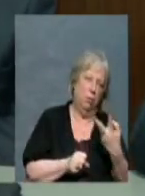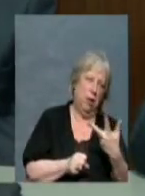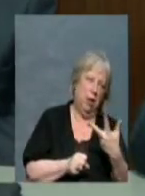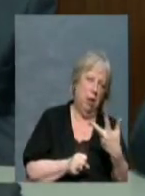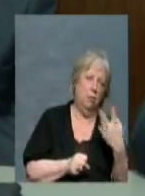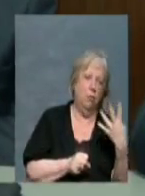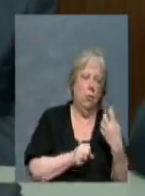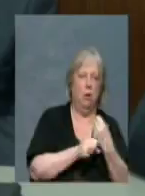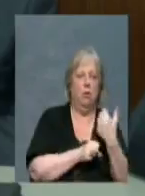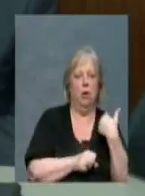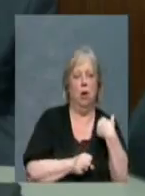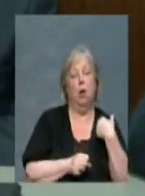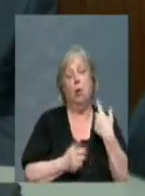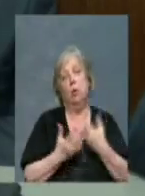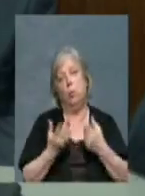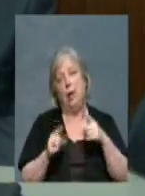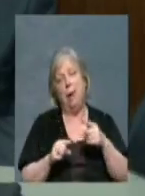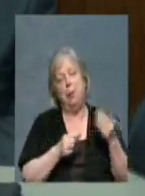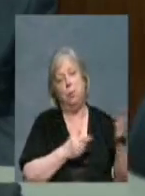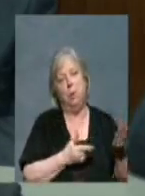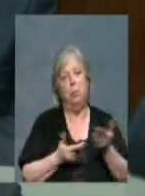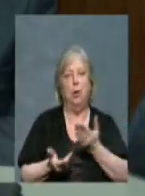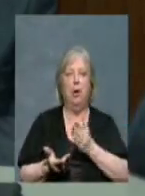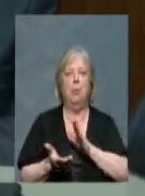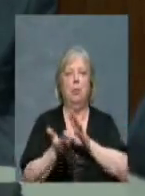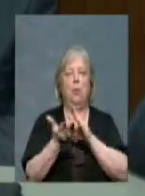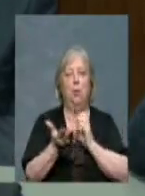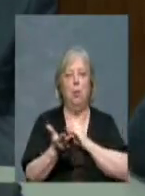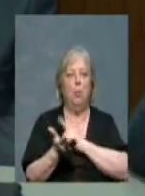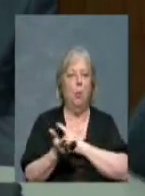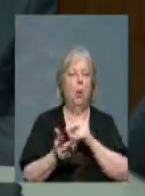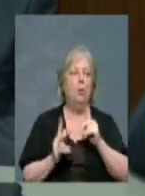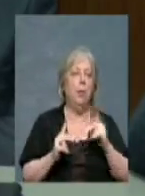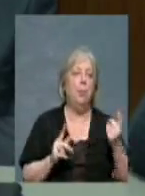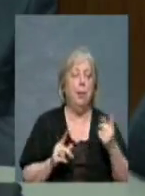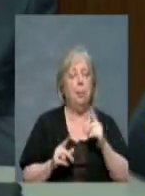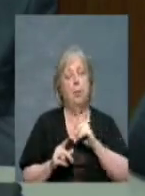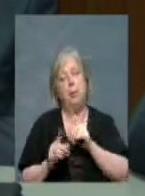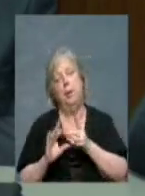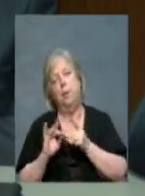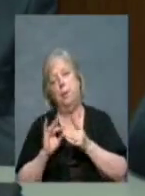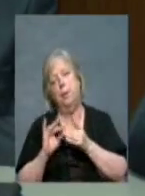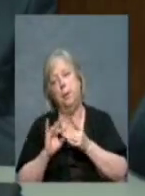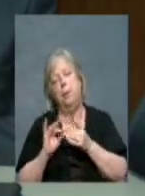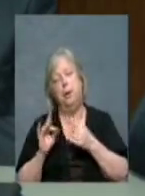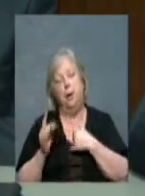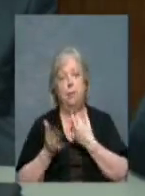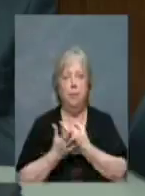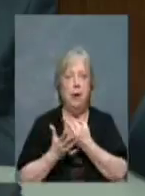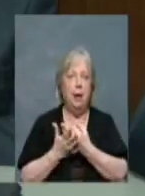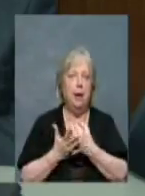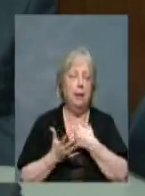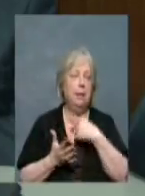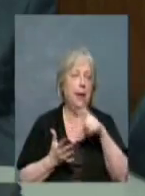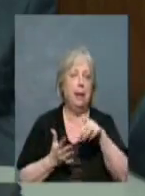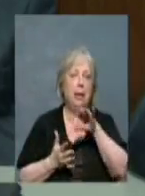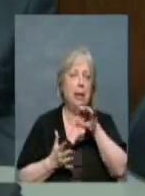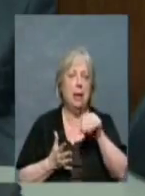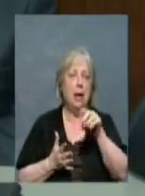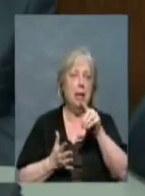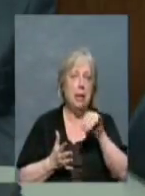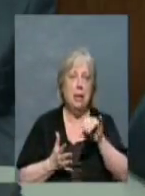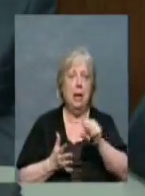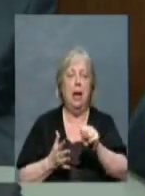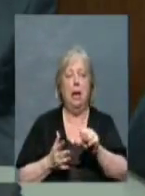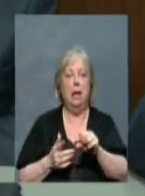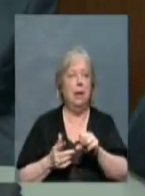happening was we bring them for the board, and they come up here, and they say, I've got the finances, and I need 90 days. You're going